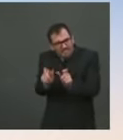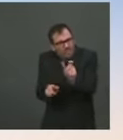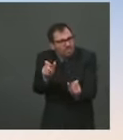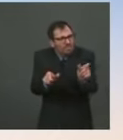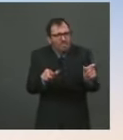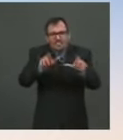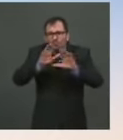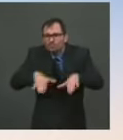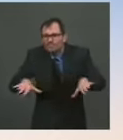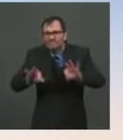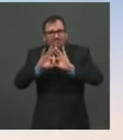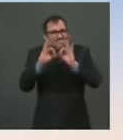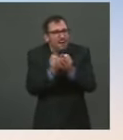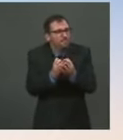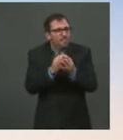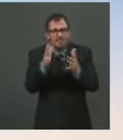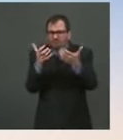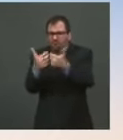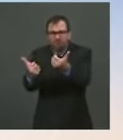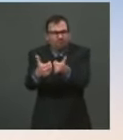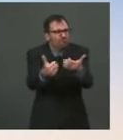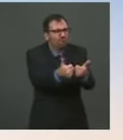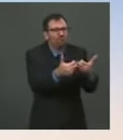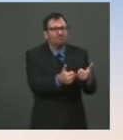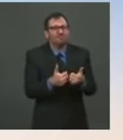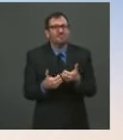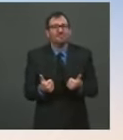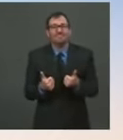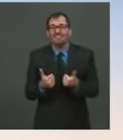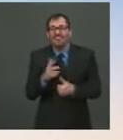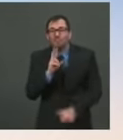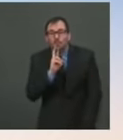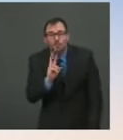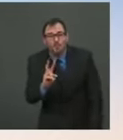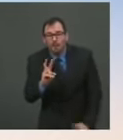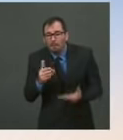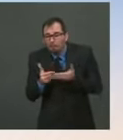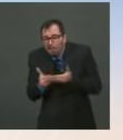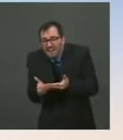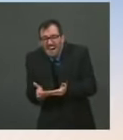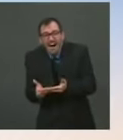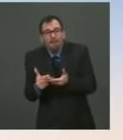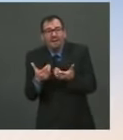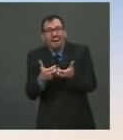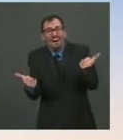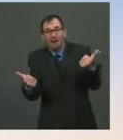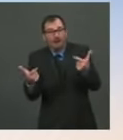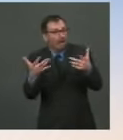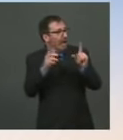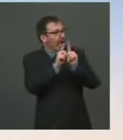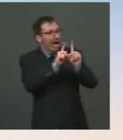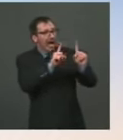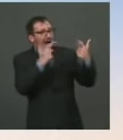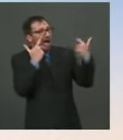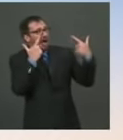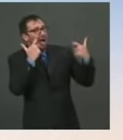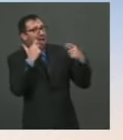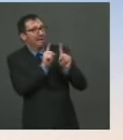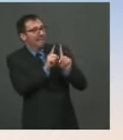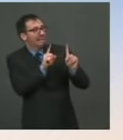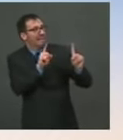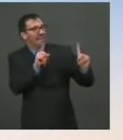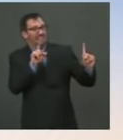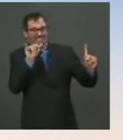families — 18-month-olds, 2-year-olds, 5-year-olds — from their families. That's how we got here, is because of the last administration.